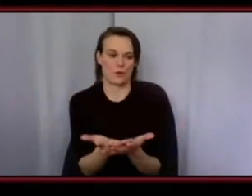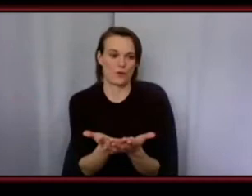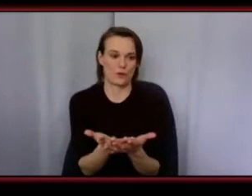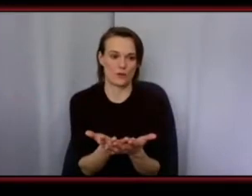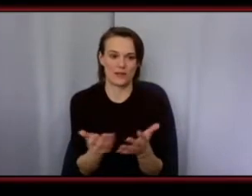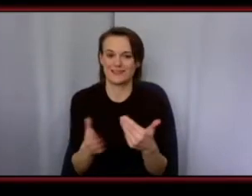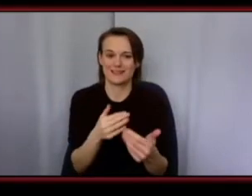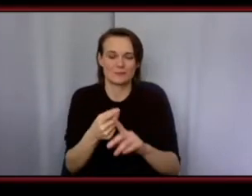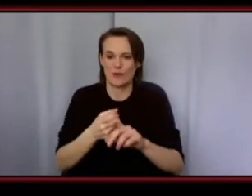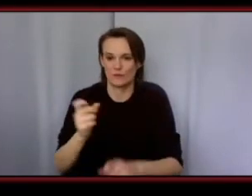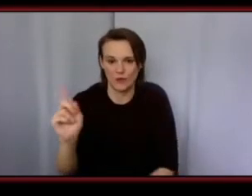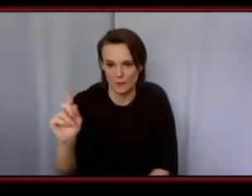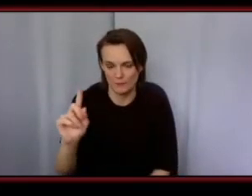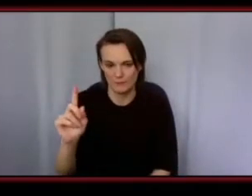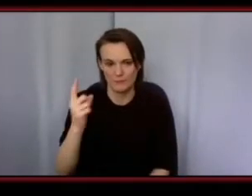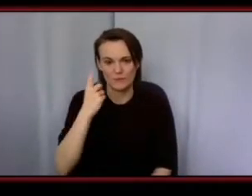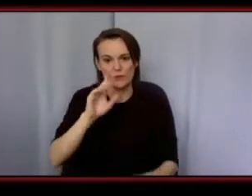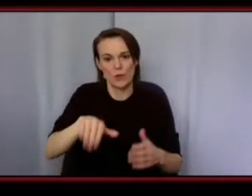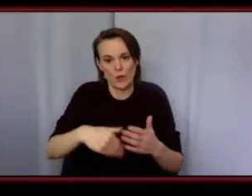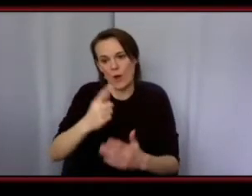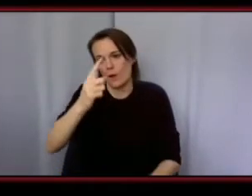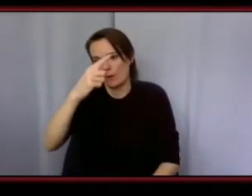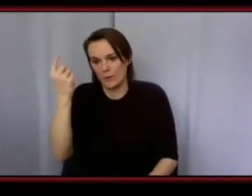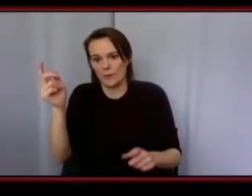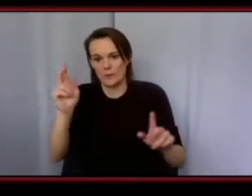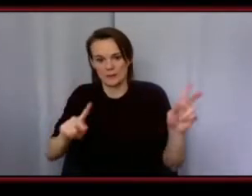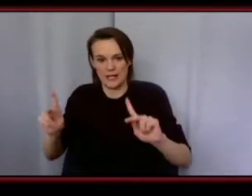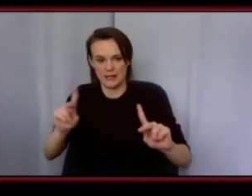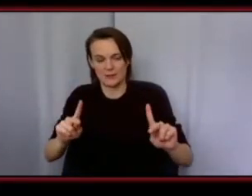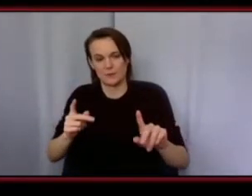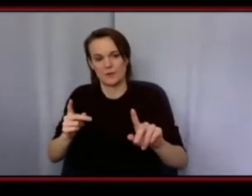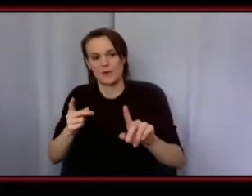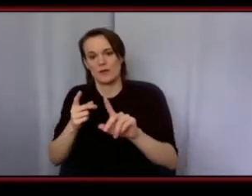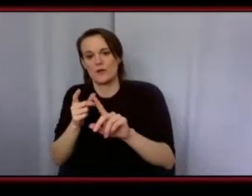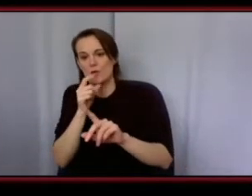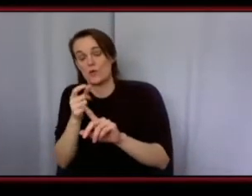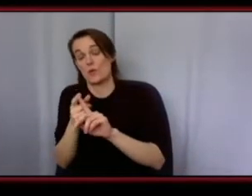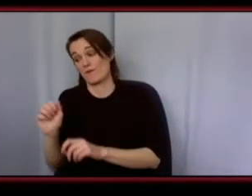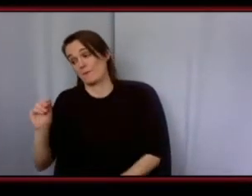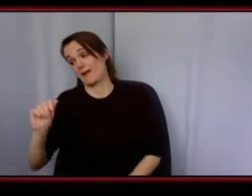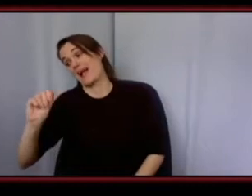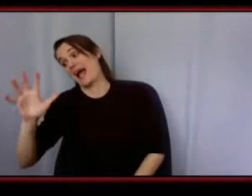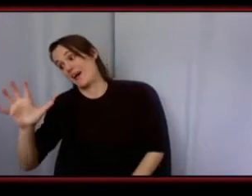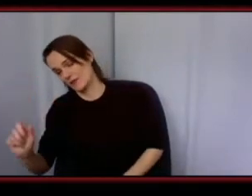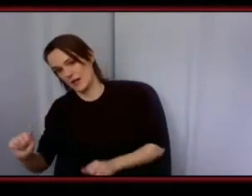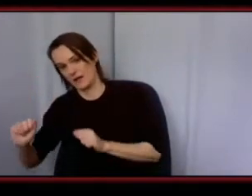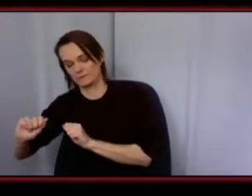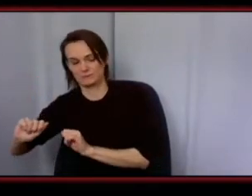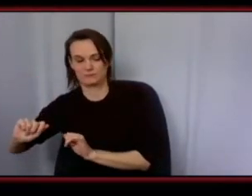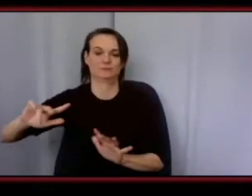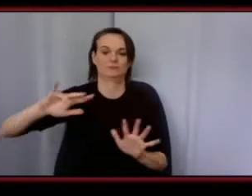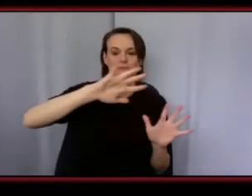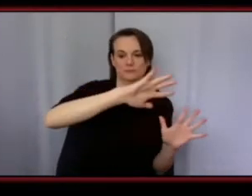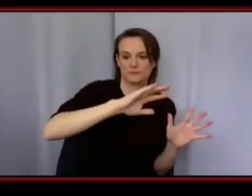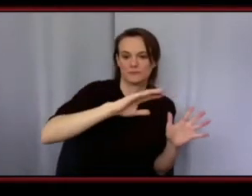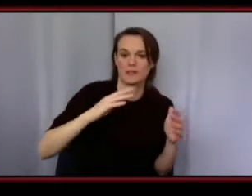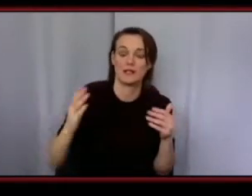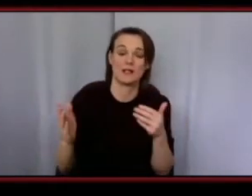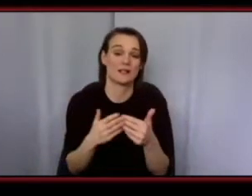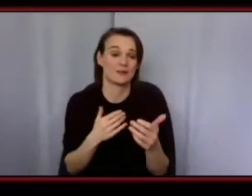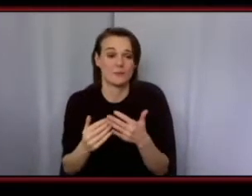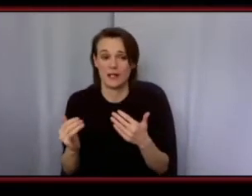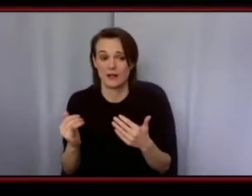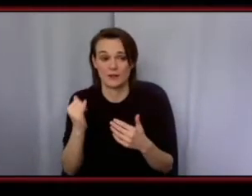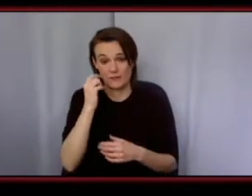was made for all the dysbora you know from mother africa and from all their children so no matter what country you're from if you're black